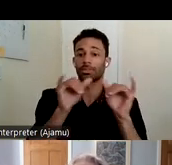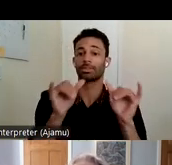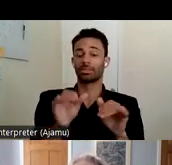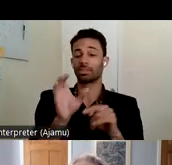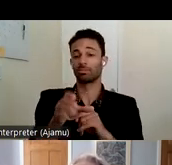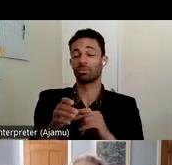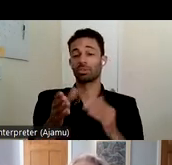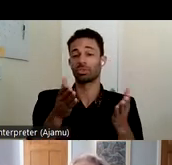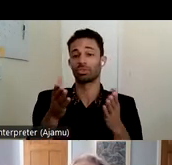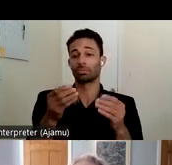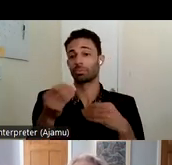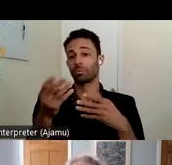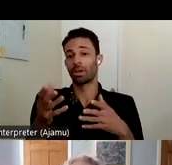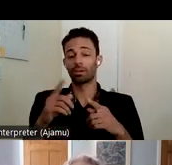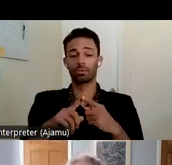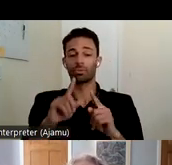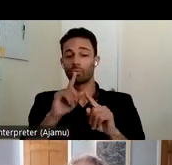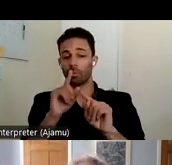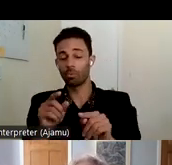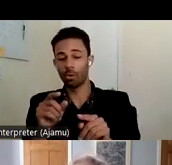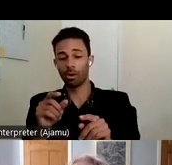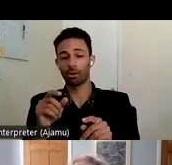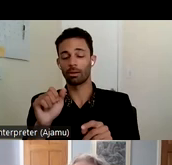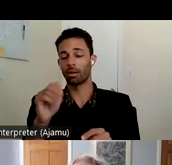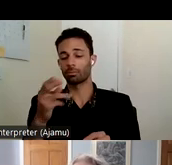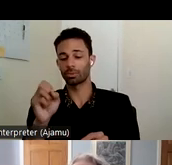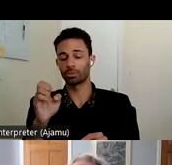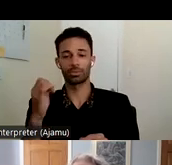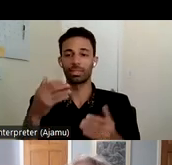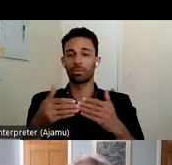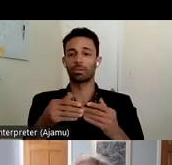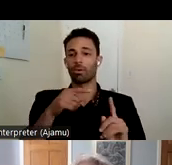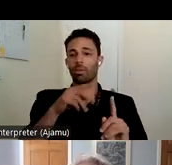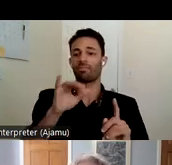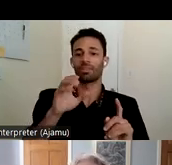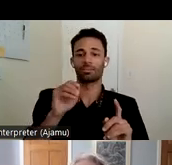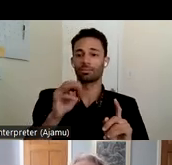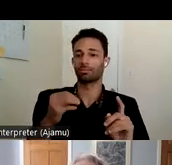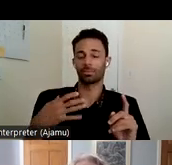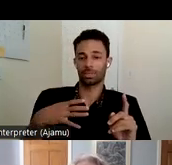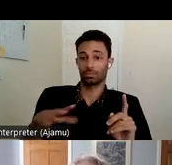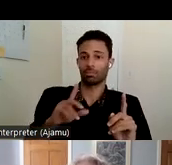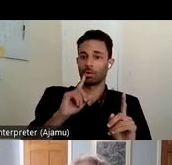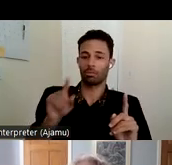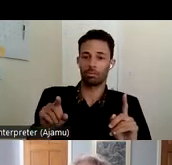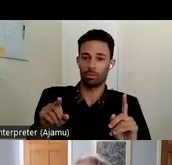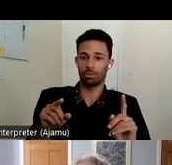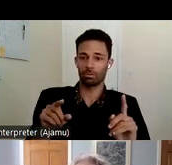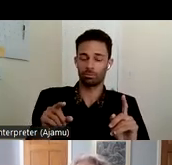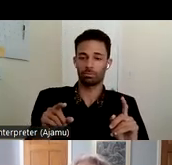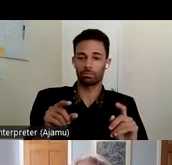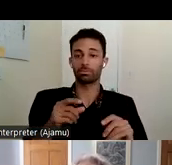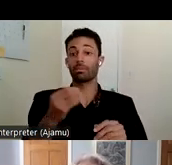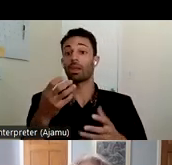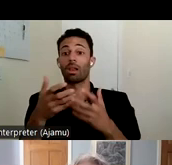to report abuse even if the victims don't want them to and a lot of them don't we hear over and over again my client